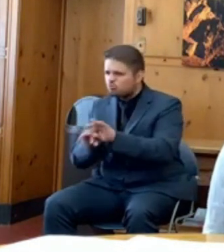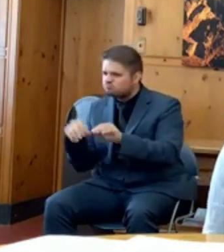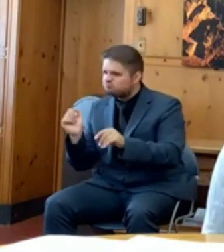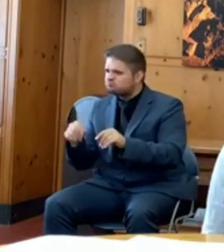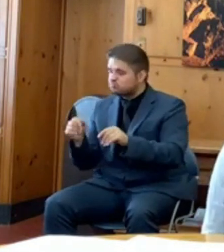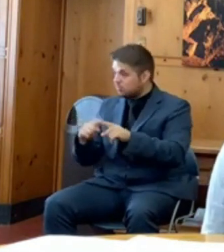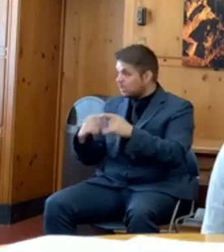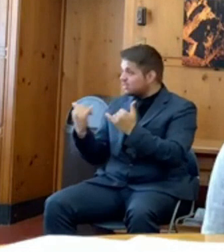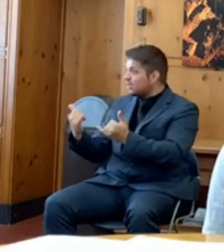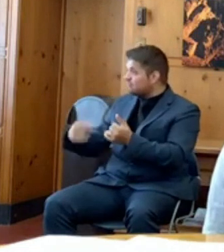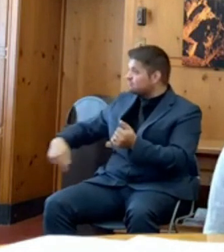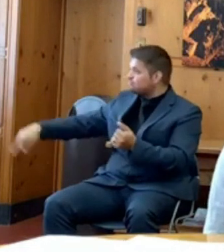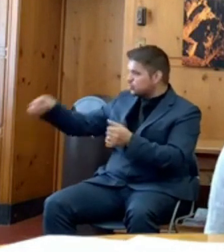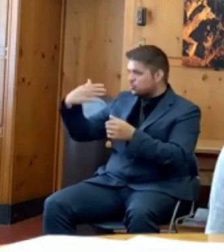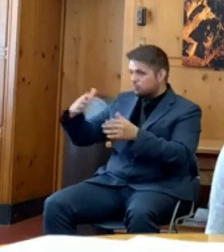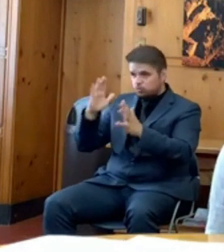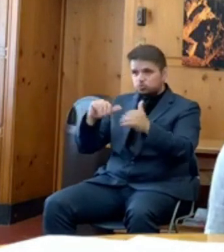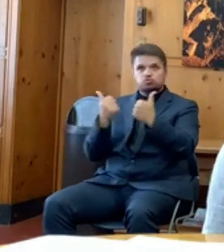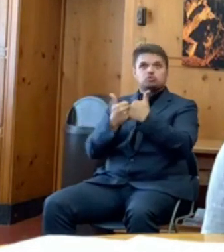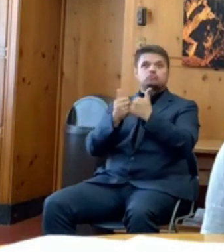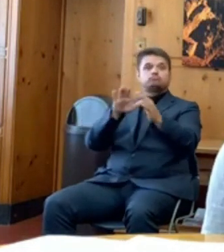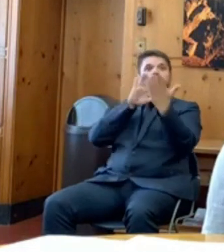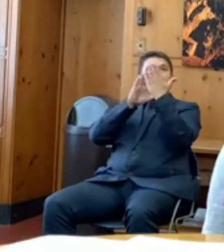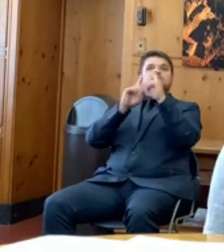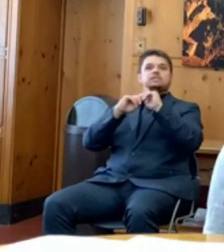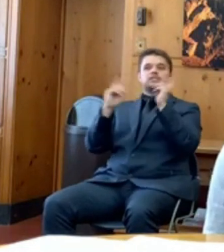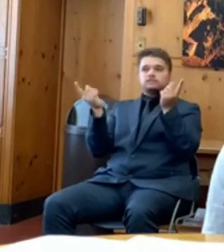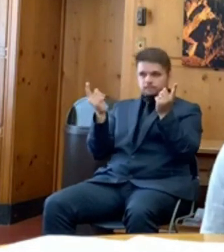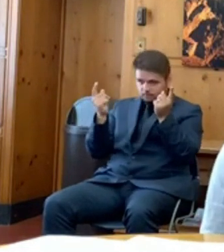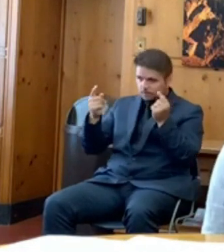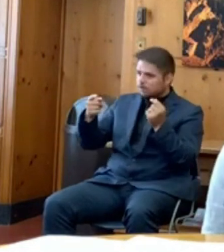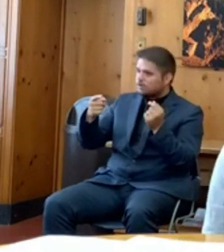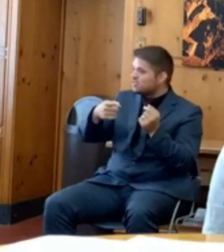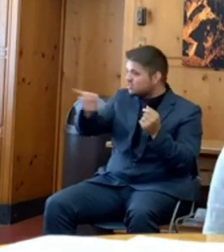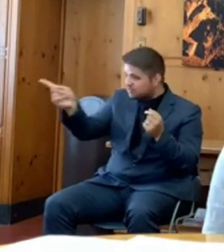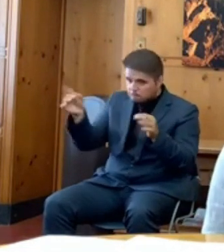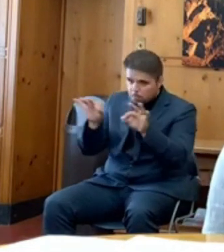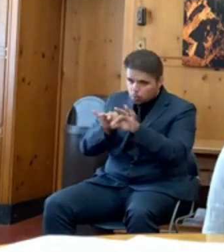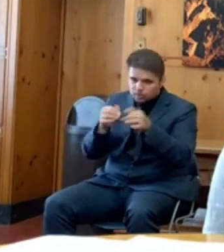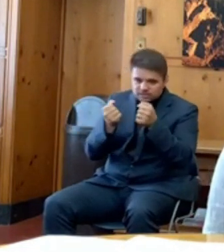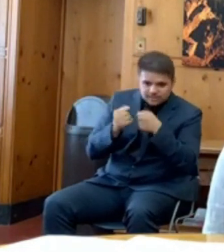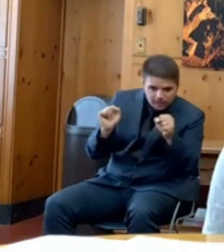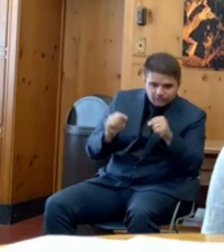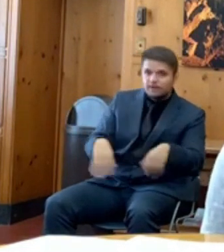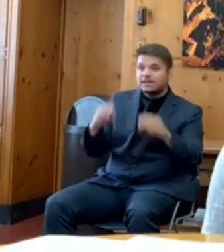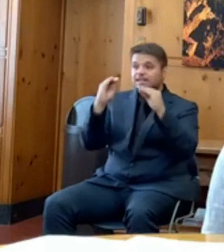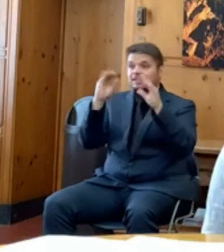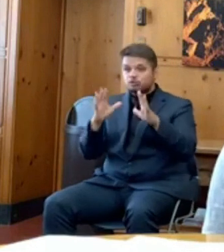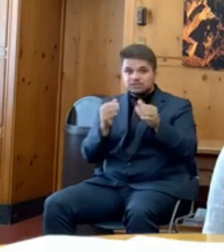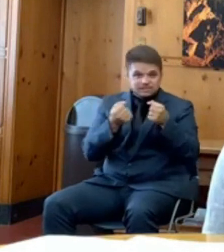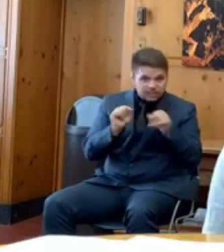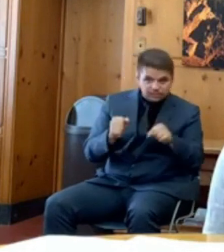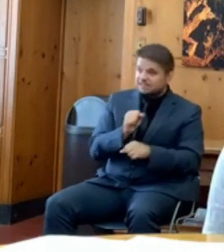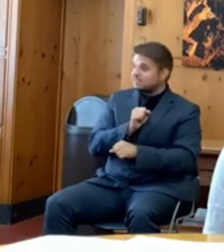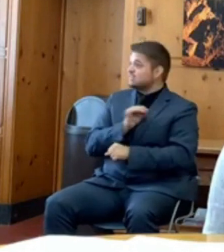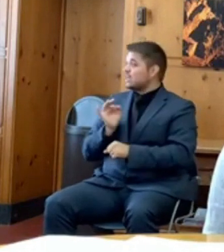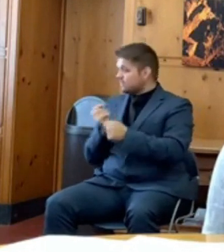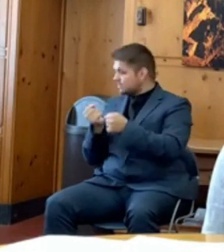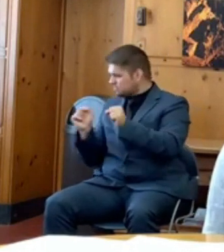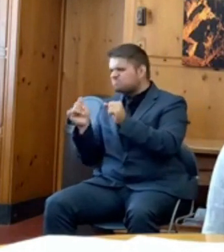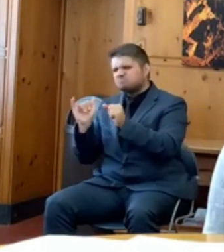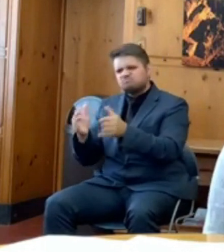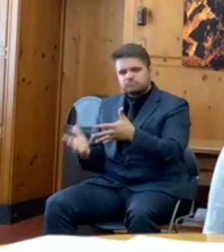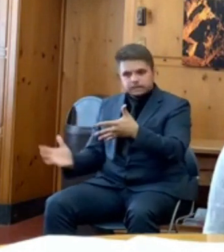We have to make sure you're safe. We have to make sure your professors are safe, and obviously the staff that helps run the